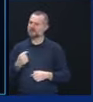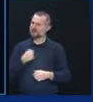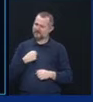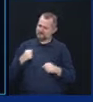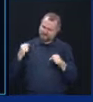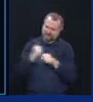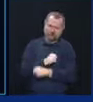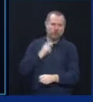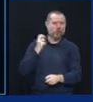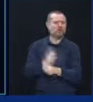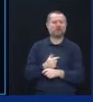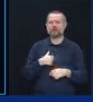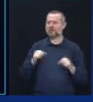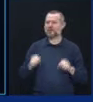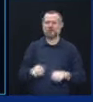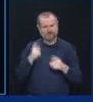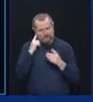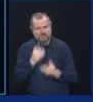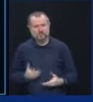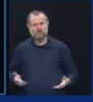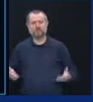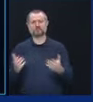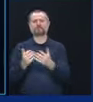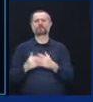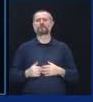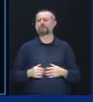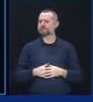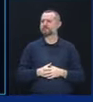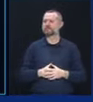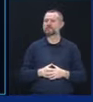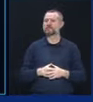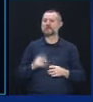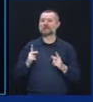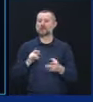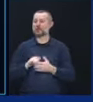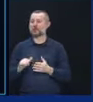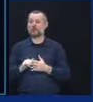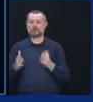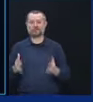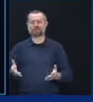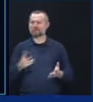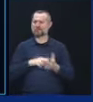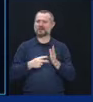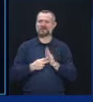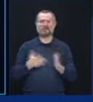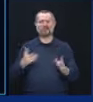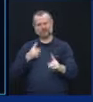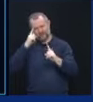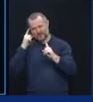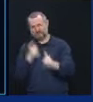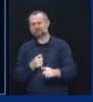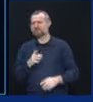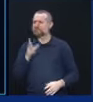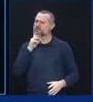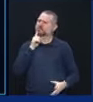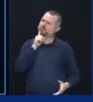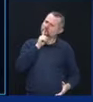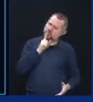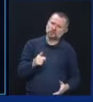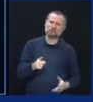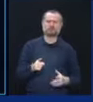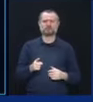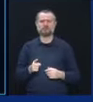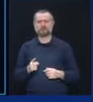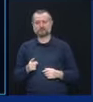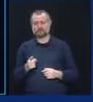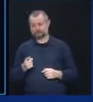for you. Fighting for the people of New York is fighting for the truth for New Yorkers. I'm not going to let New Yorkers